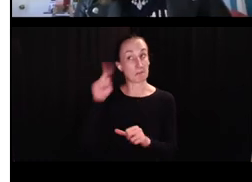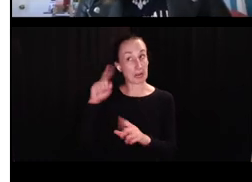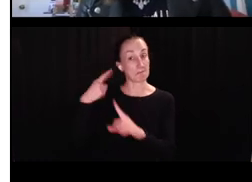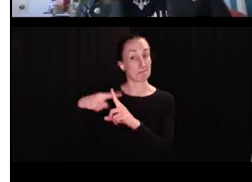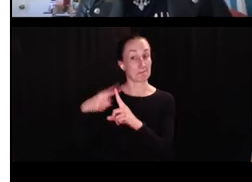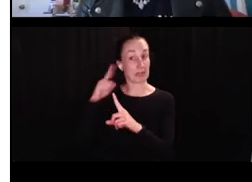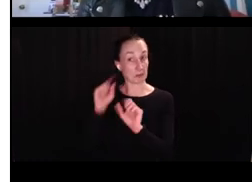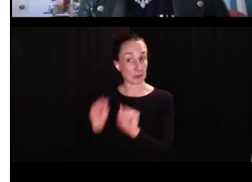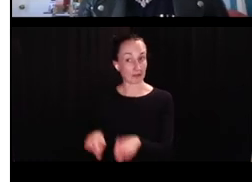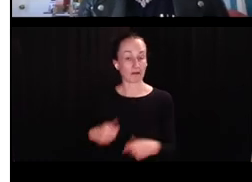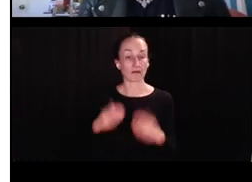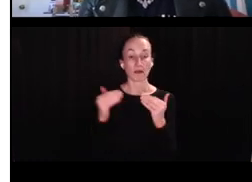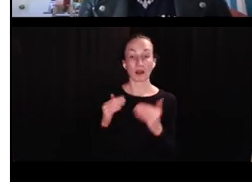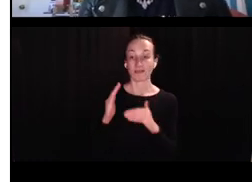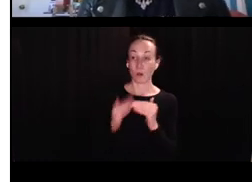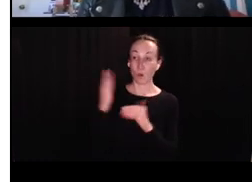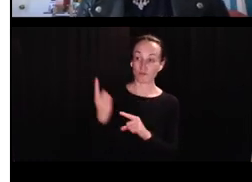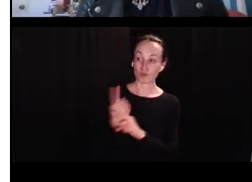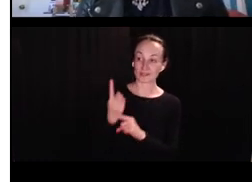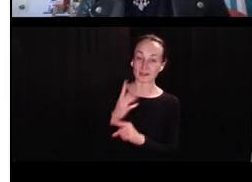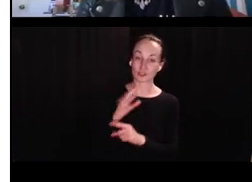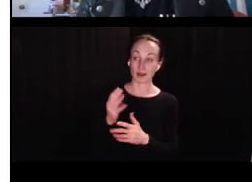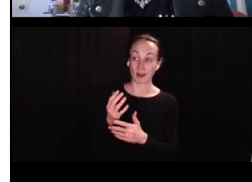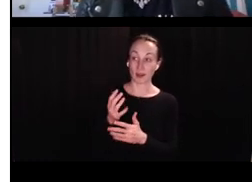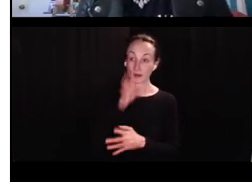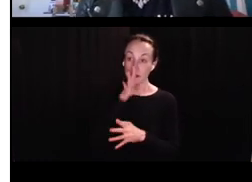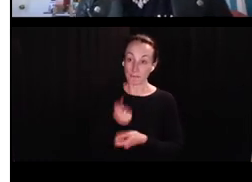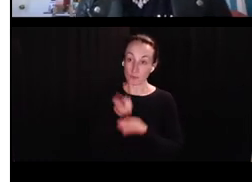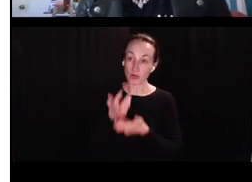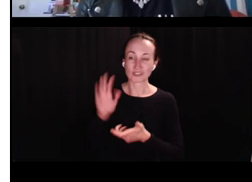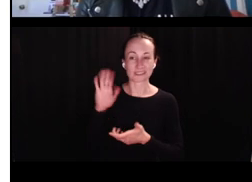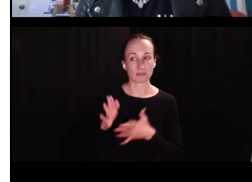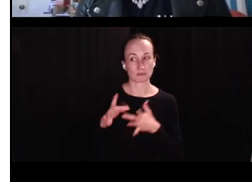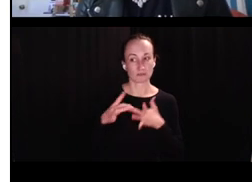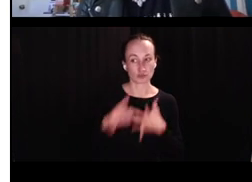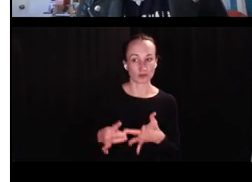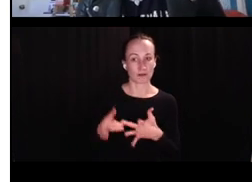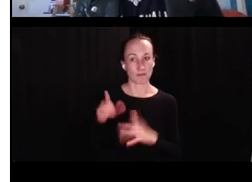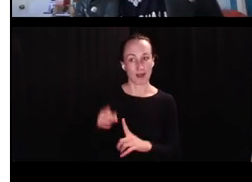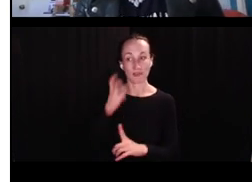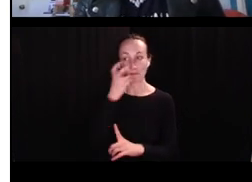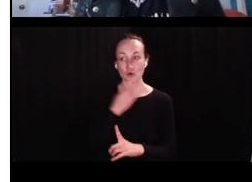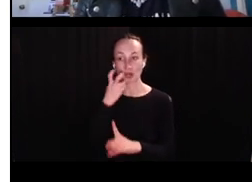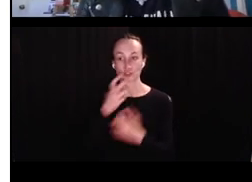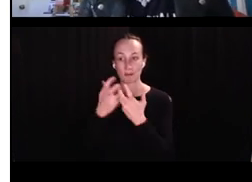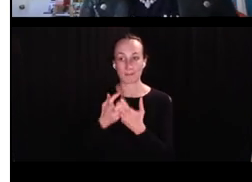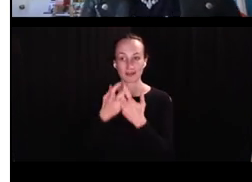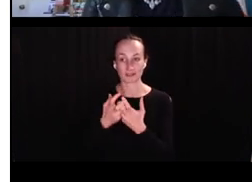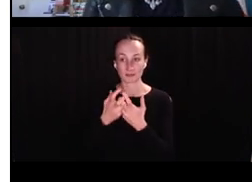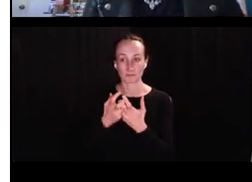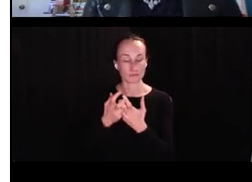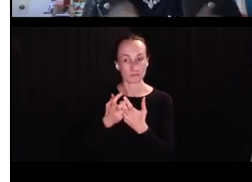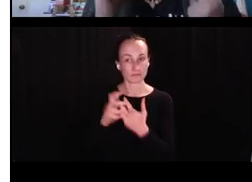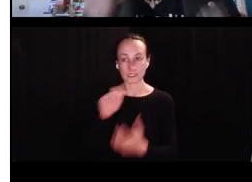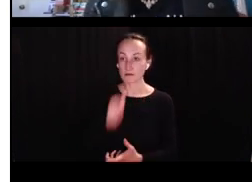seems that way. This is still ongoing, but I think it's really promising. Um, over-regulized, over-regulization and production seems to be